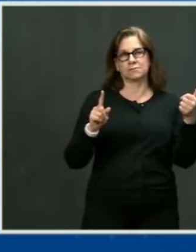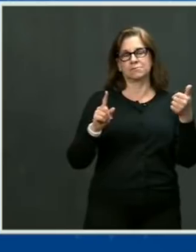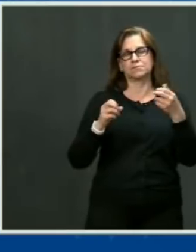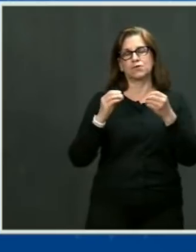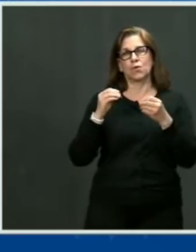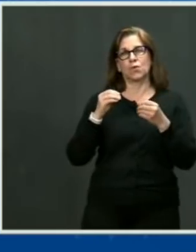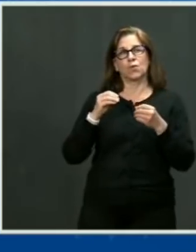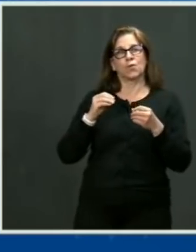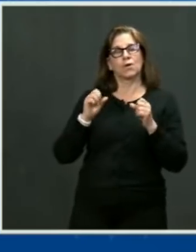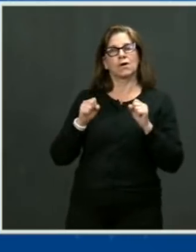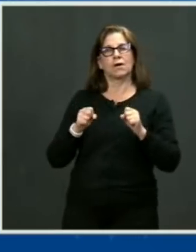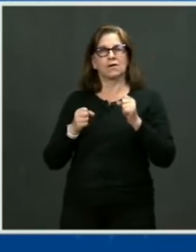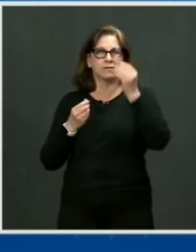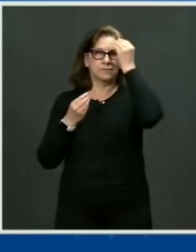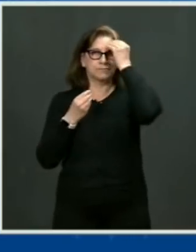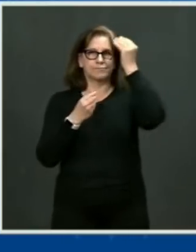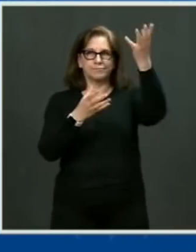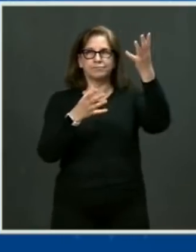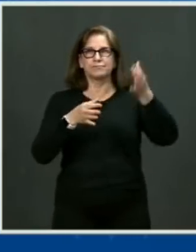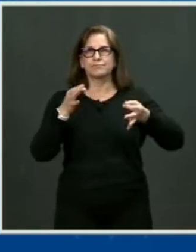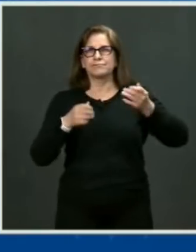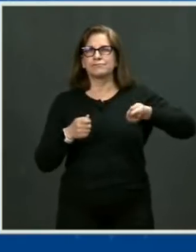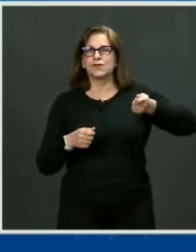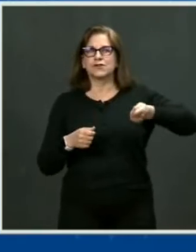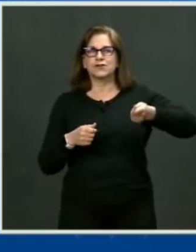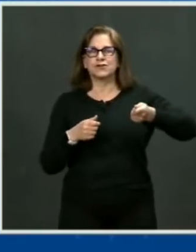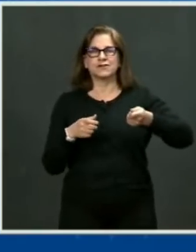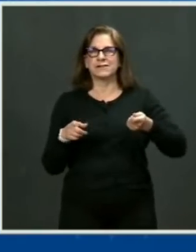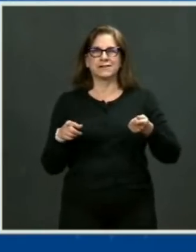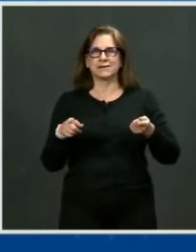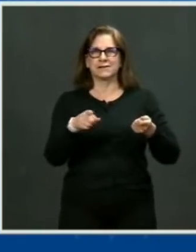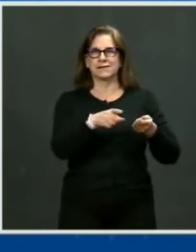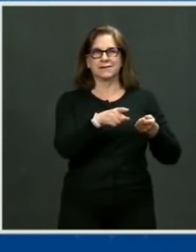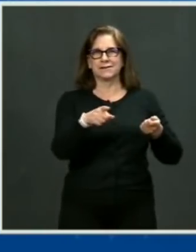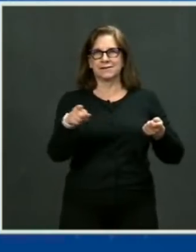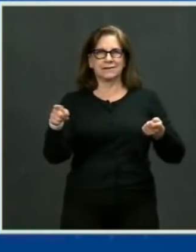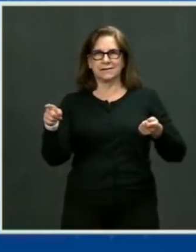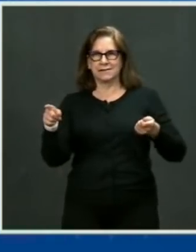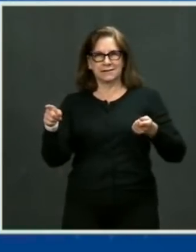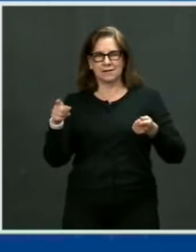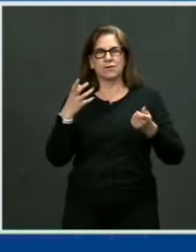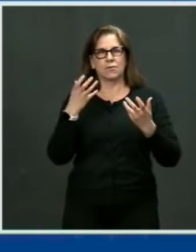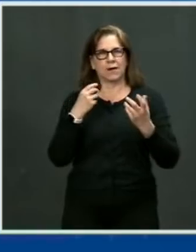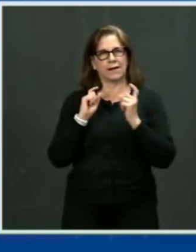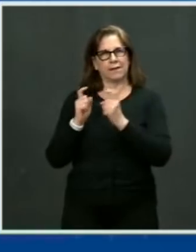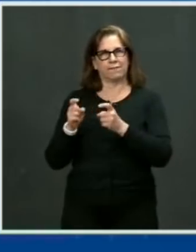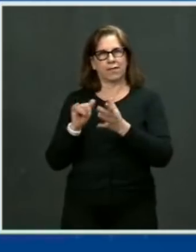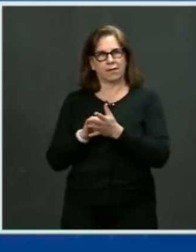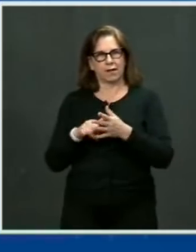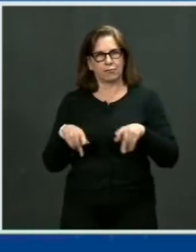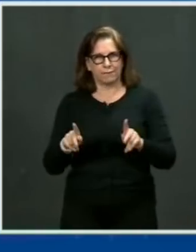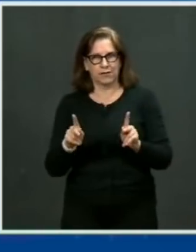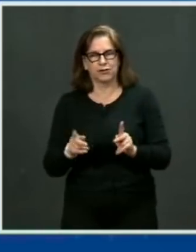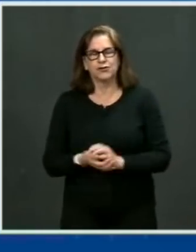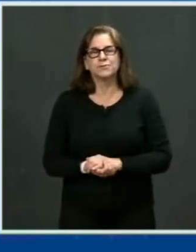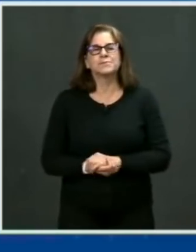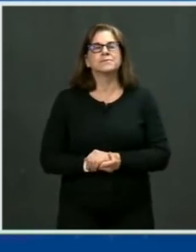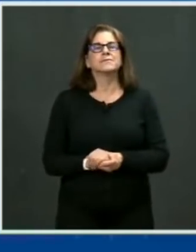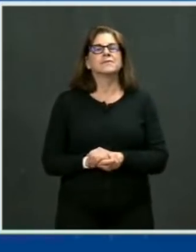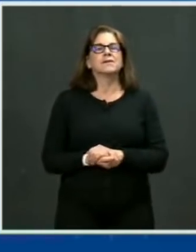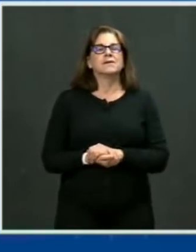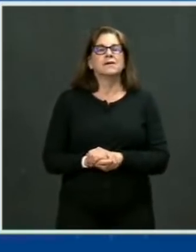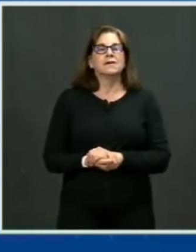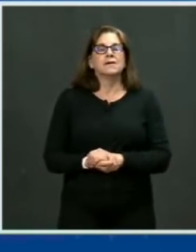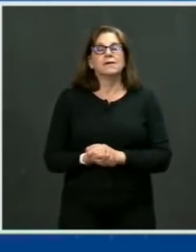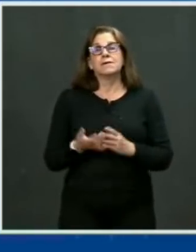perspective, more than half of all suicides, for example, involve the use of a firearm. But when a gun's not